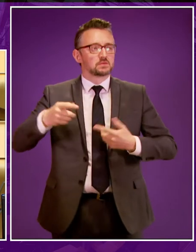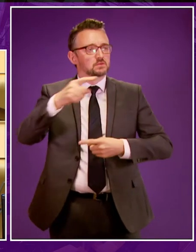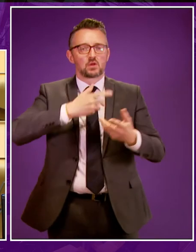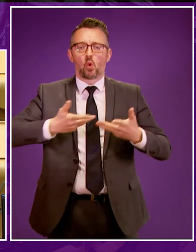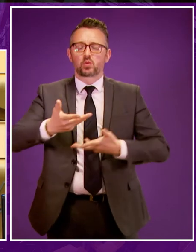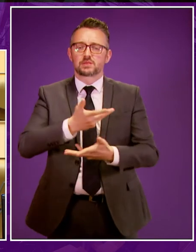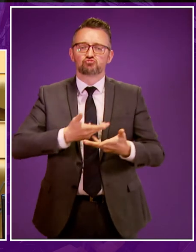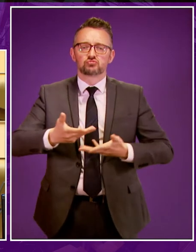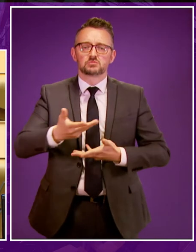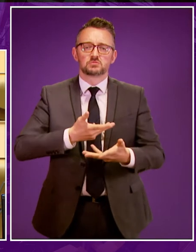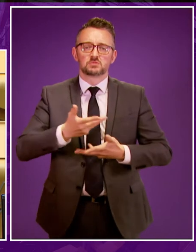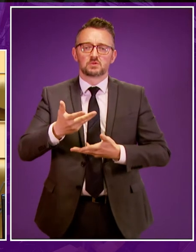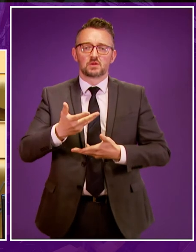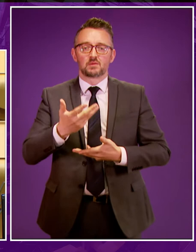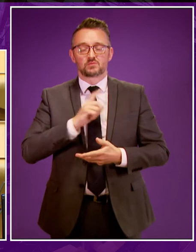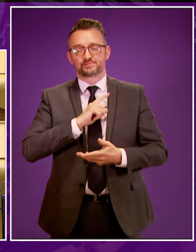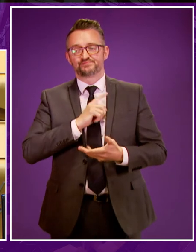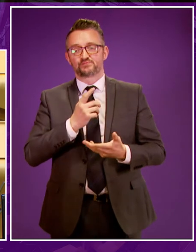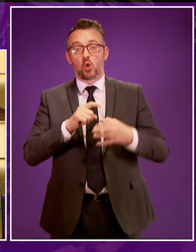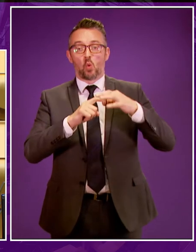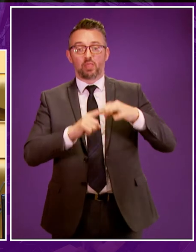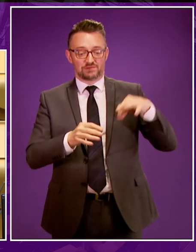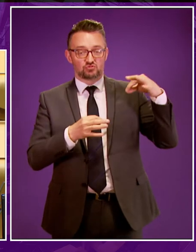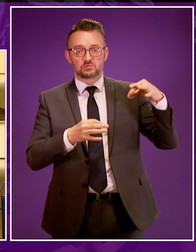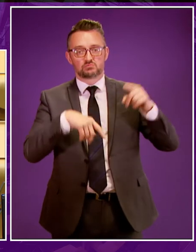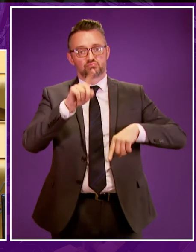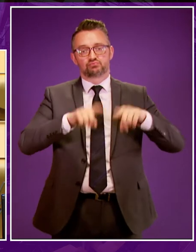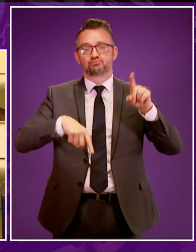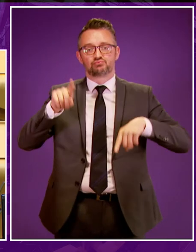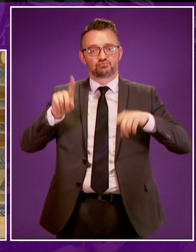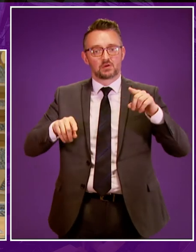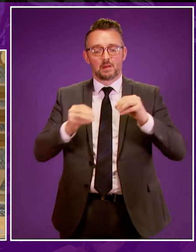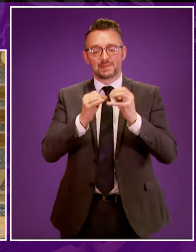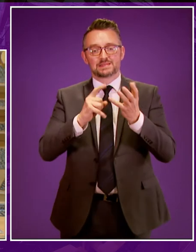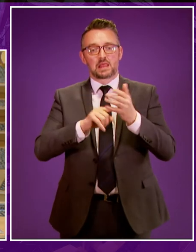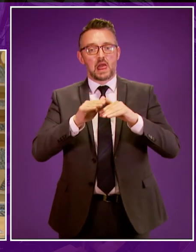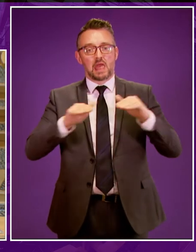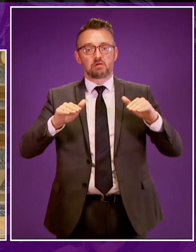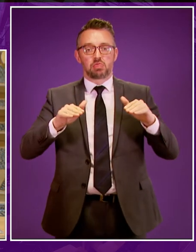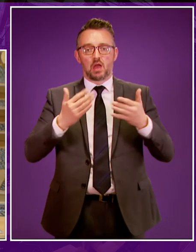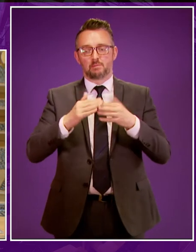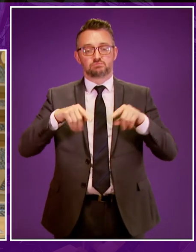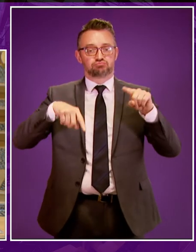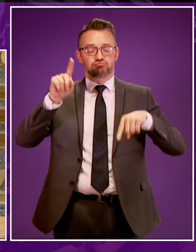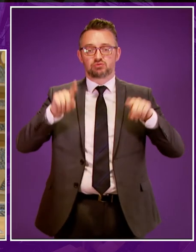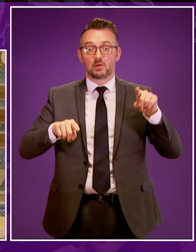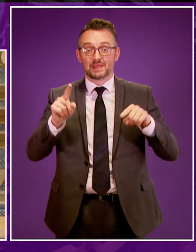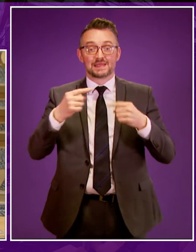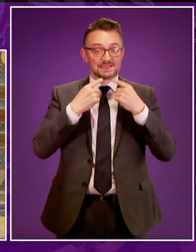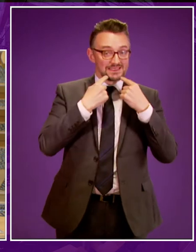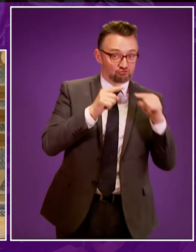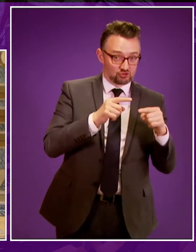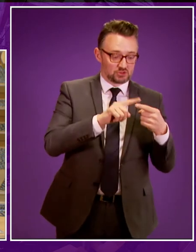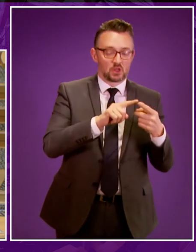about the variable nature of qualification and level of BSL in terms of both teachers but also